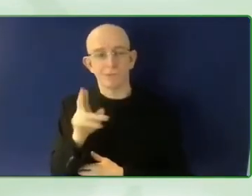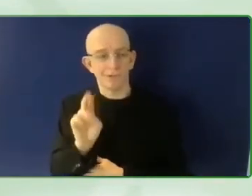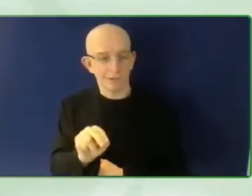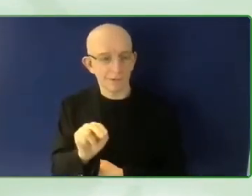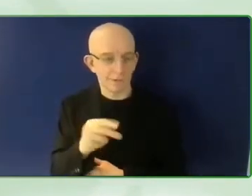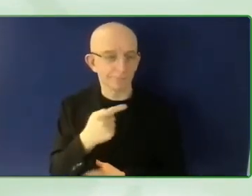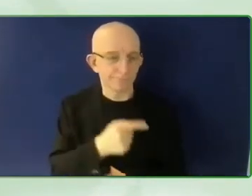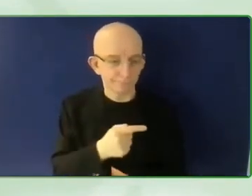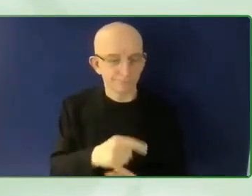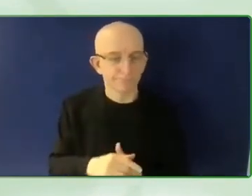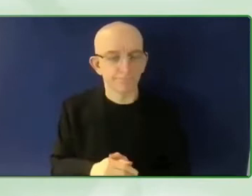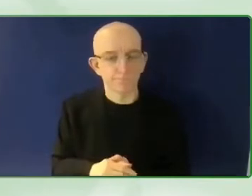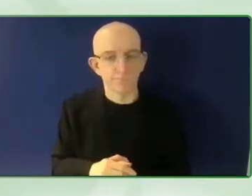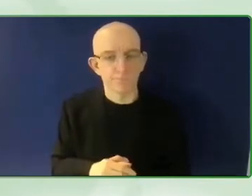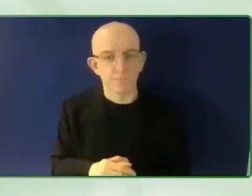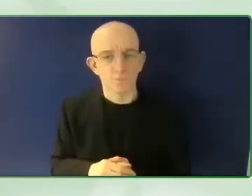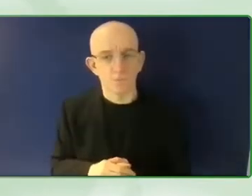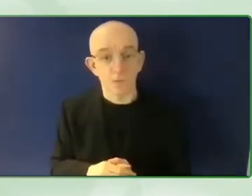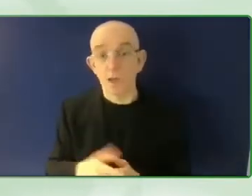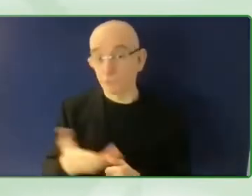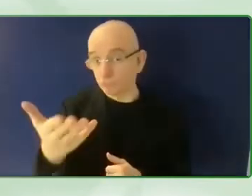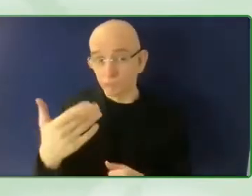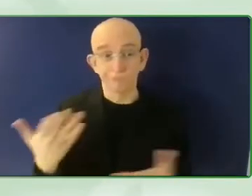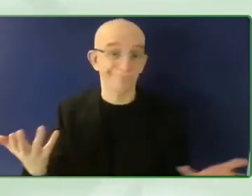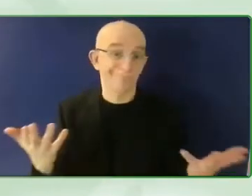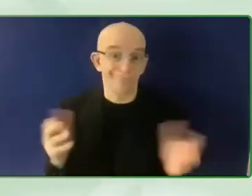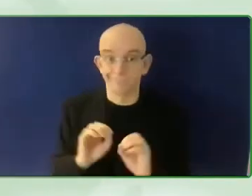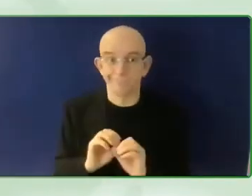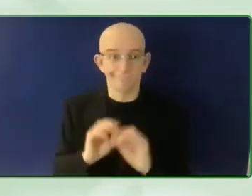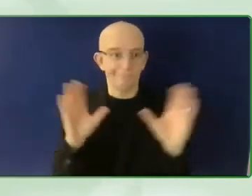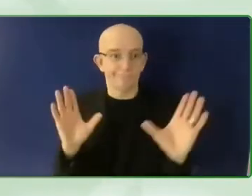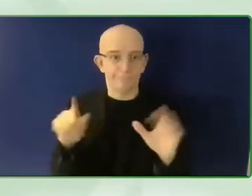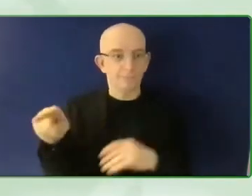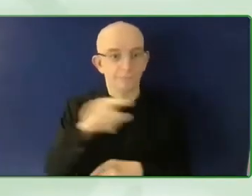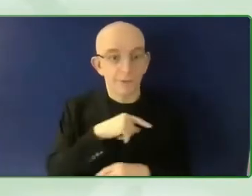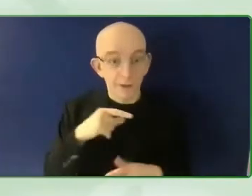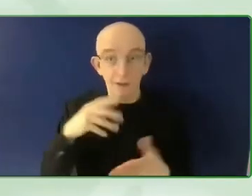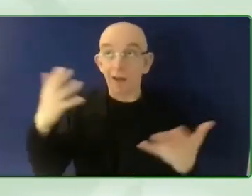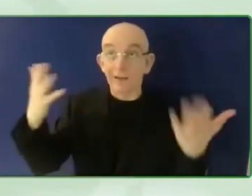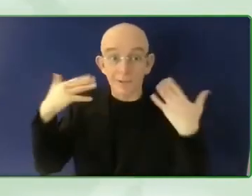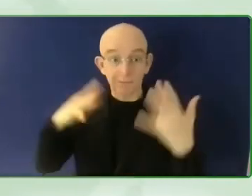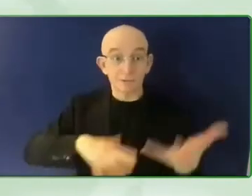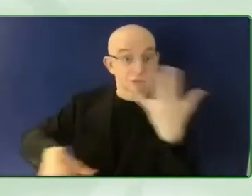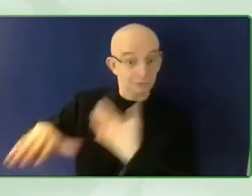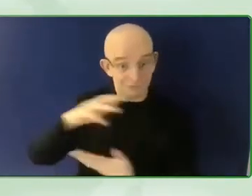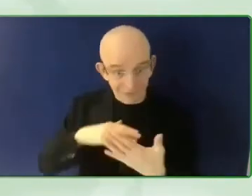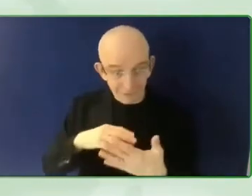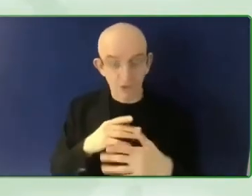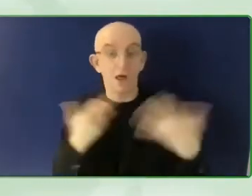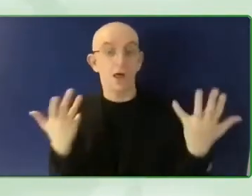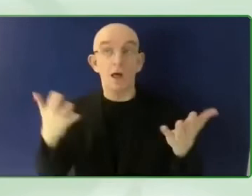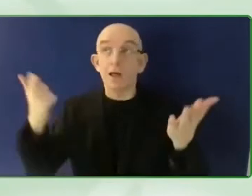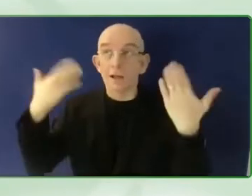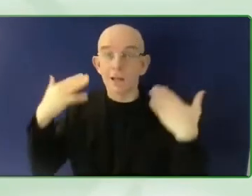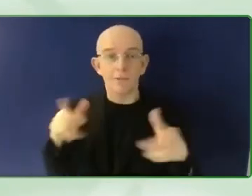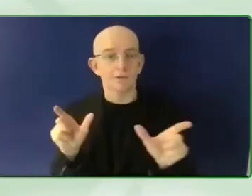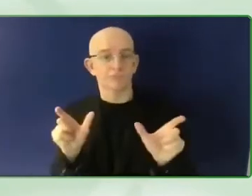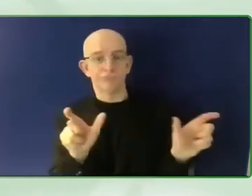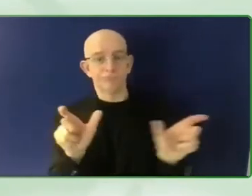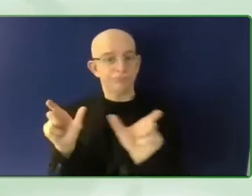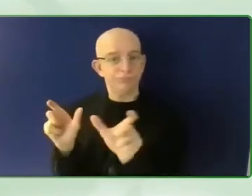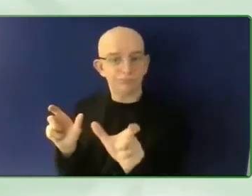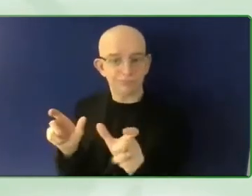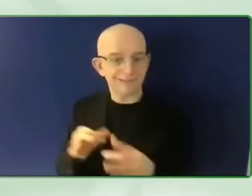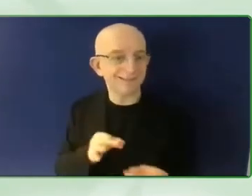this issue forward more quickly, because the rate of change in terms of attention being put on climate resilience strategies is